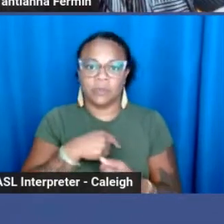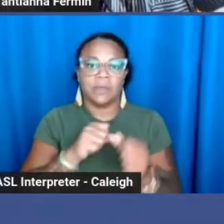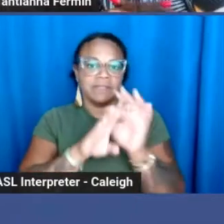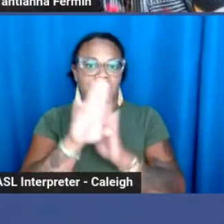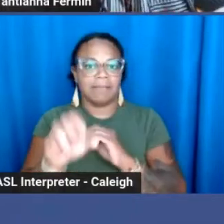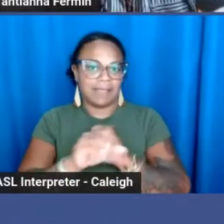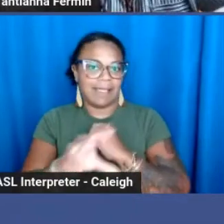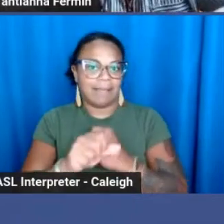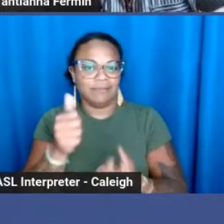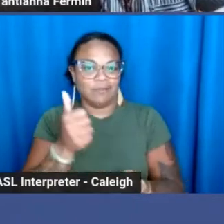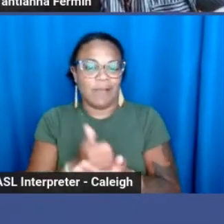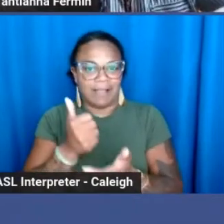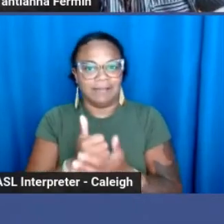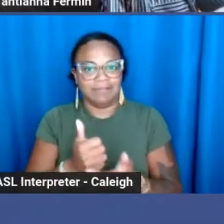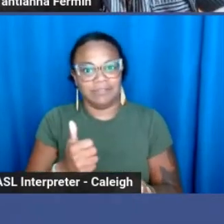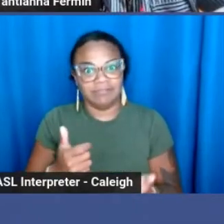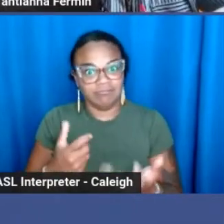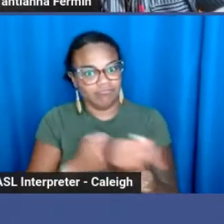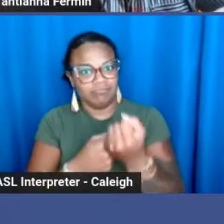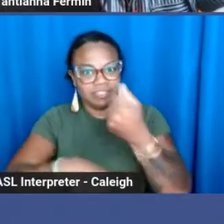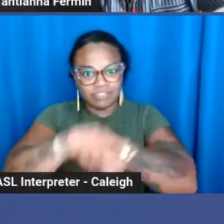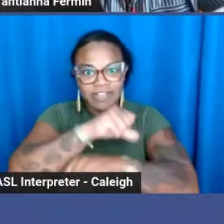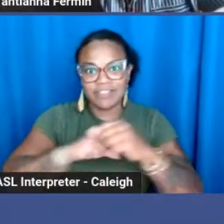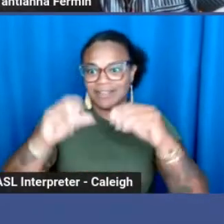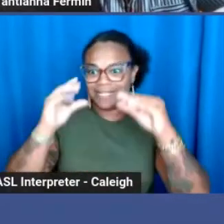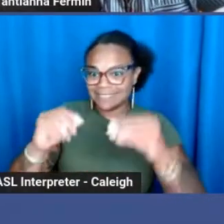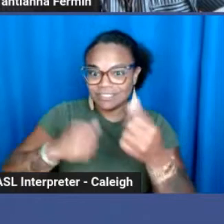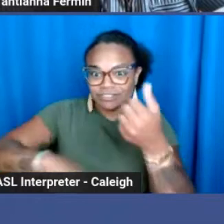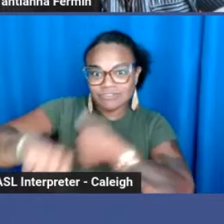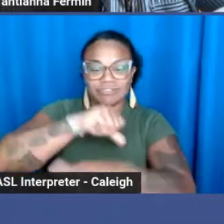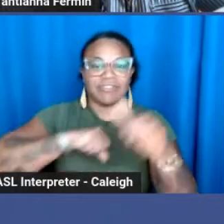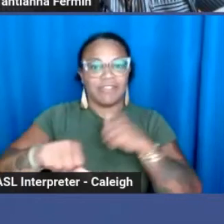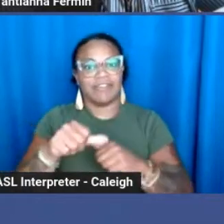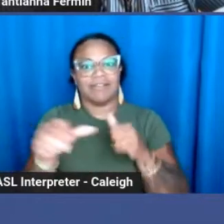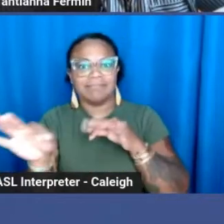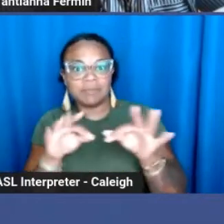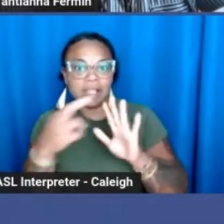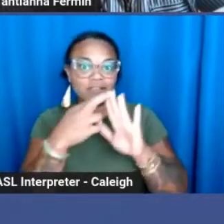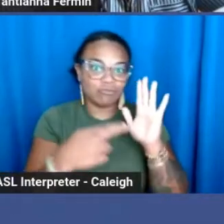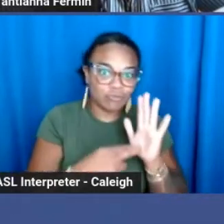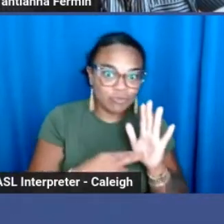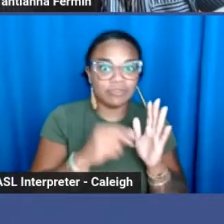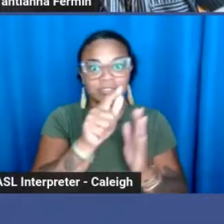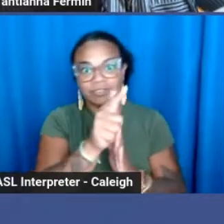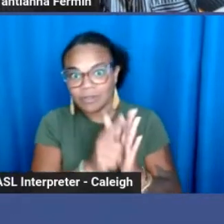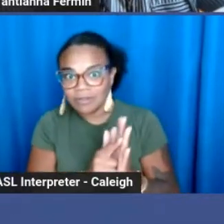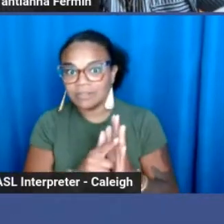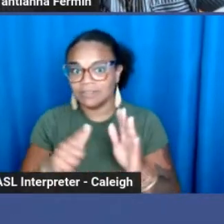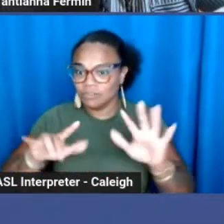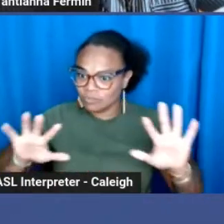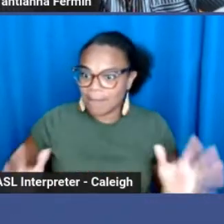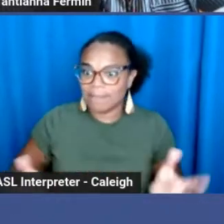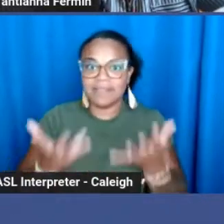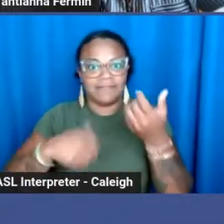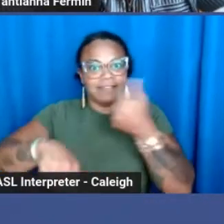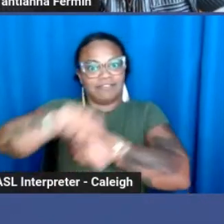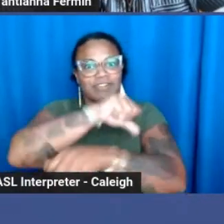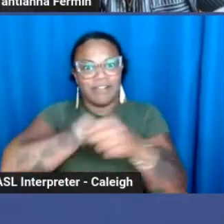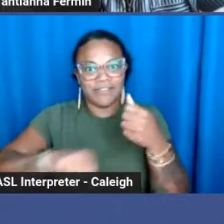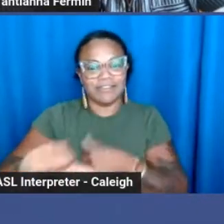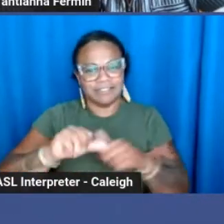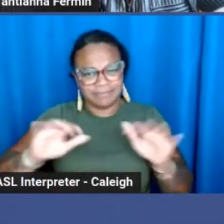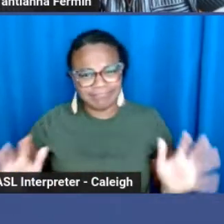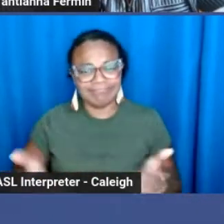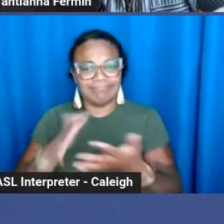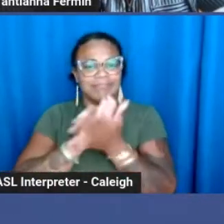teach each other rules and regulations, and just uplift each other and build us to be good advocates for sex